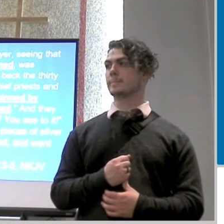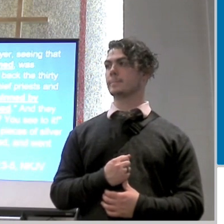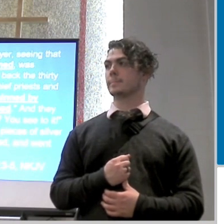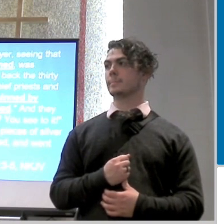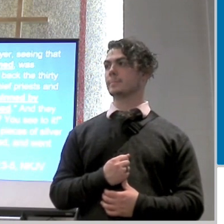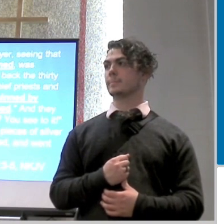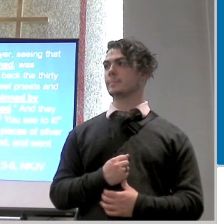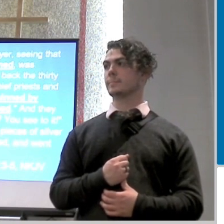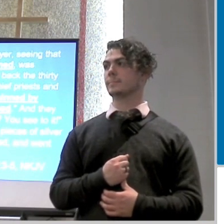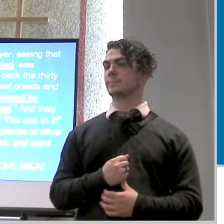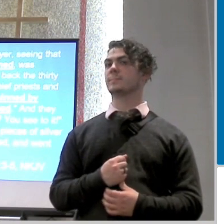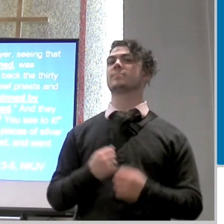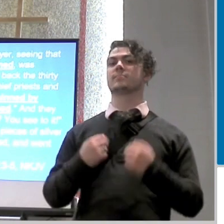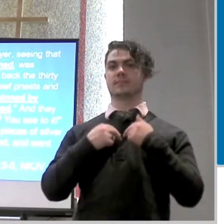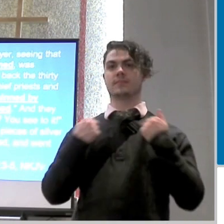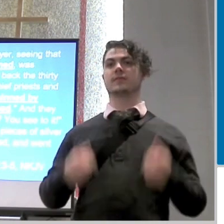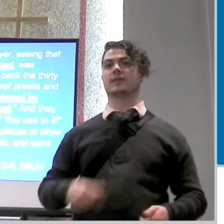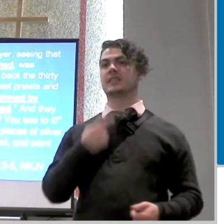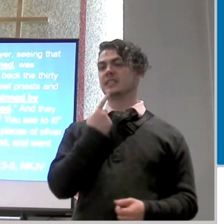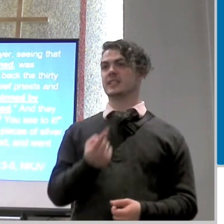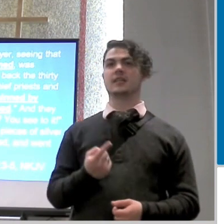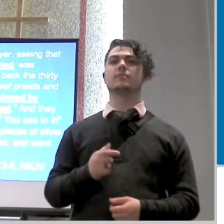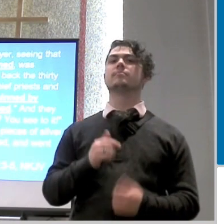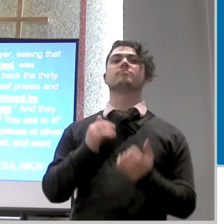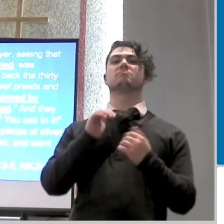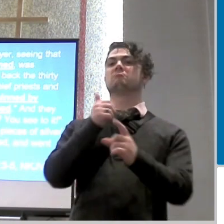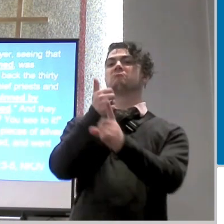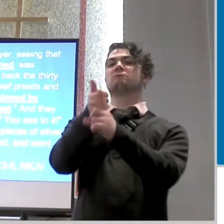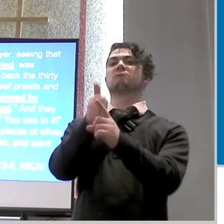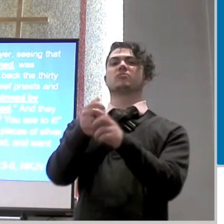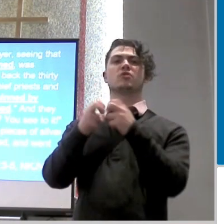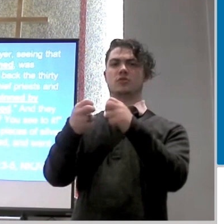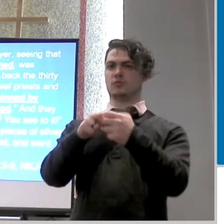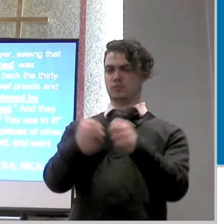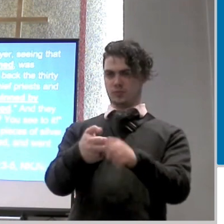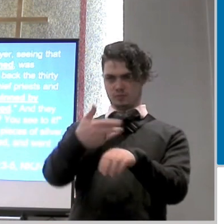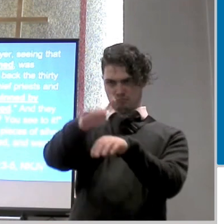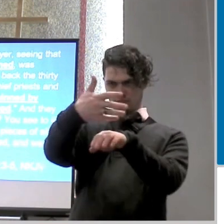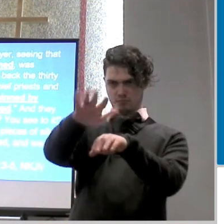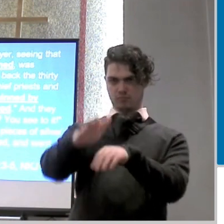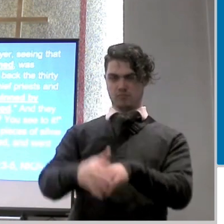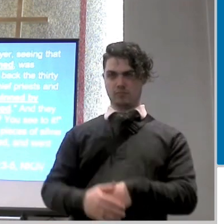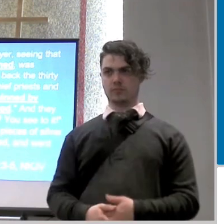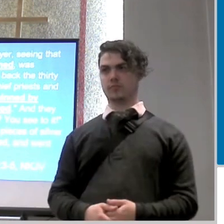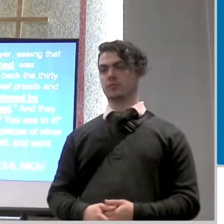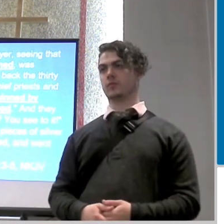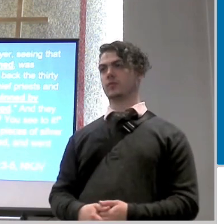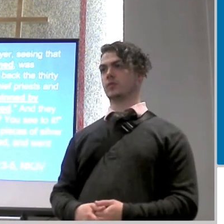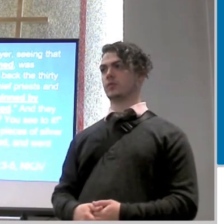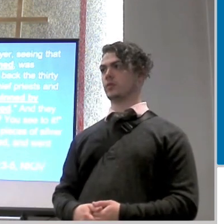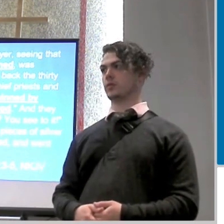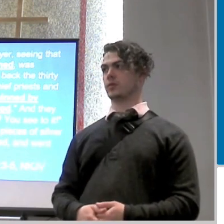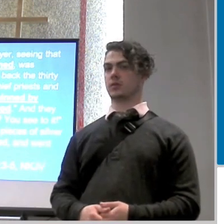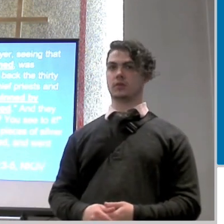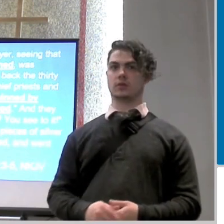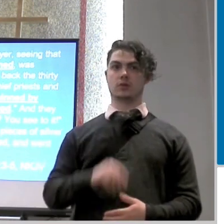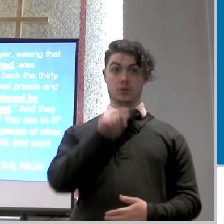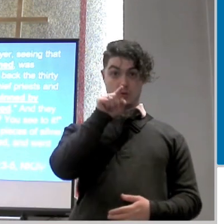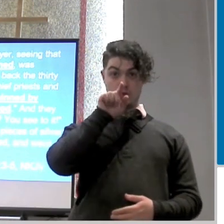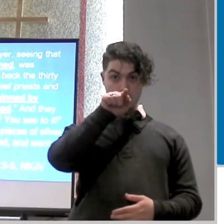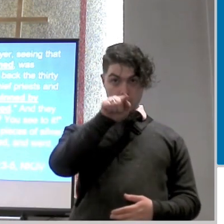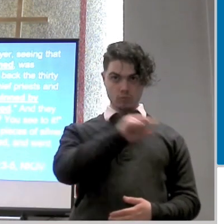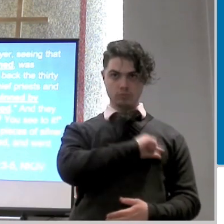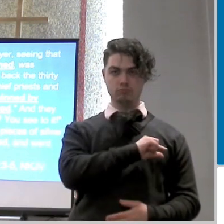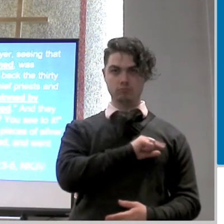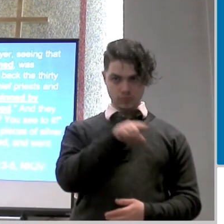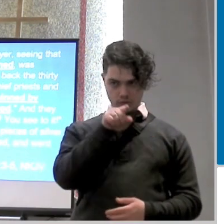saying hey it's not on us it's on you right this man that's being condemned he's on you that blood his blood is on your